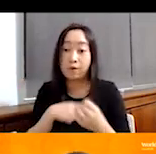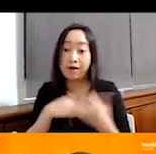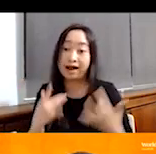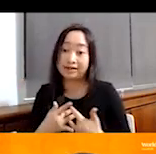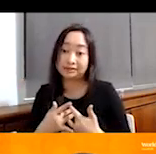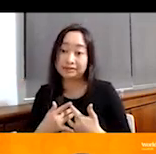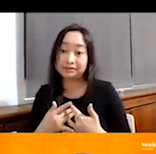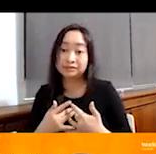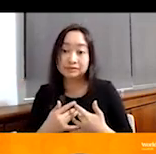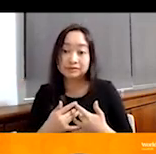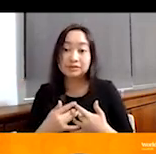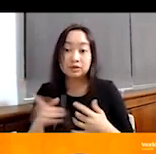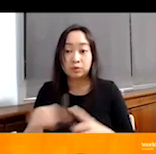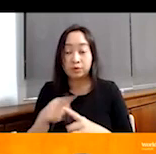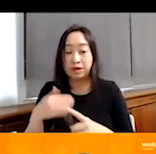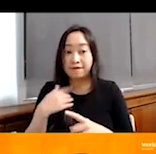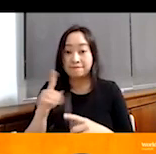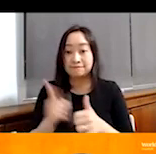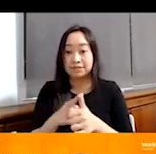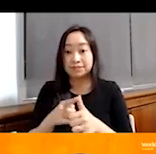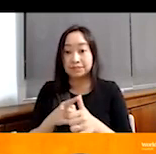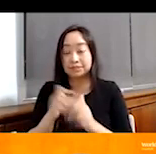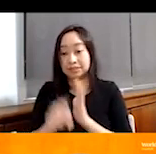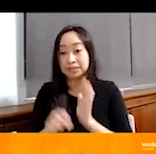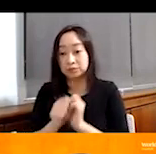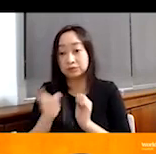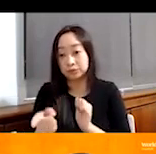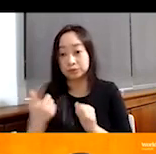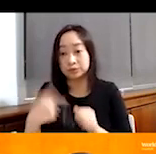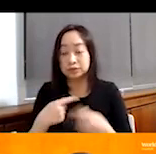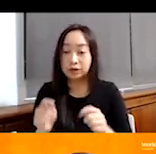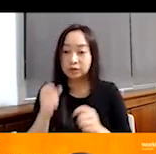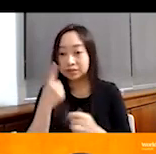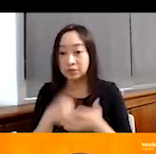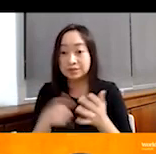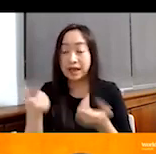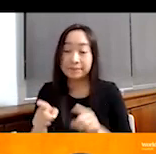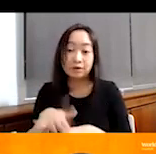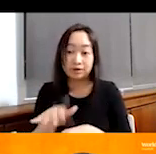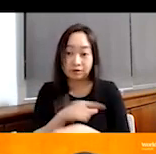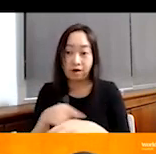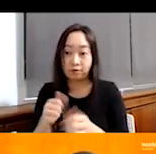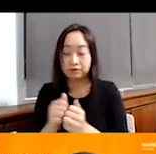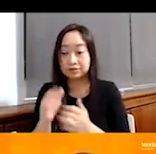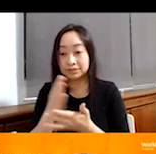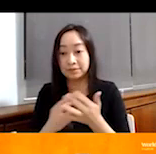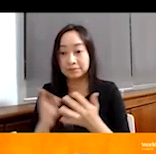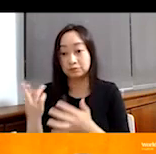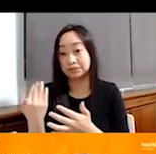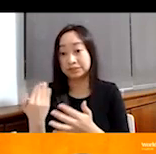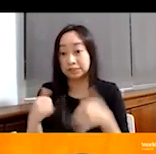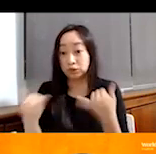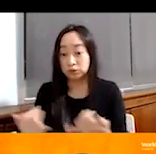when we had our first session with you, and we're just trying to understand what's happening on the ground, especially with some of the recent issues.